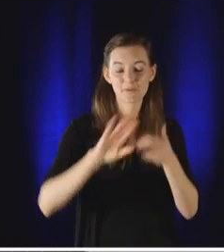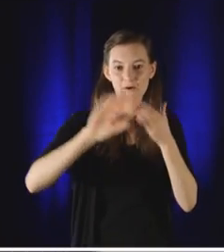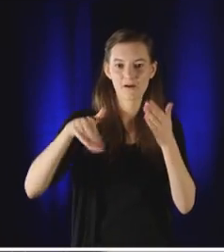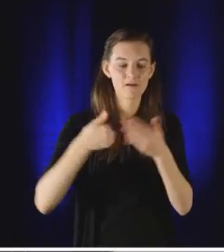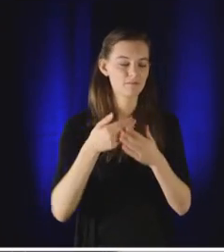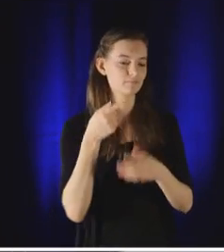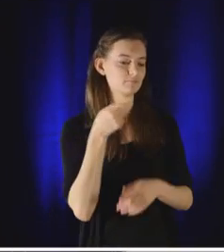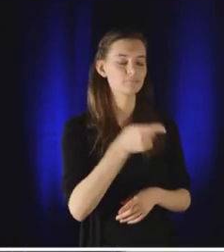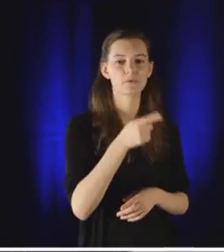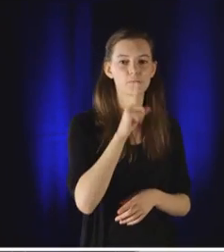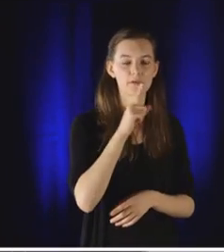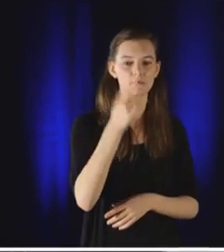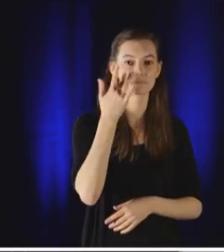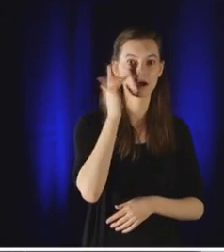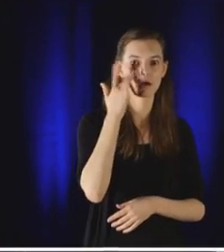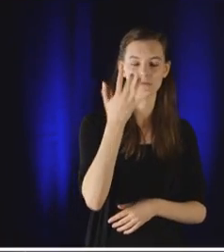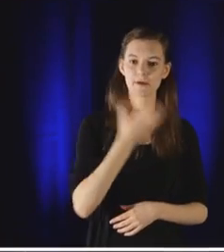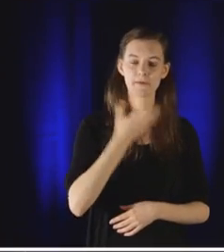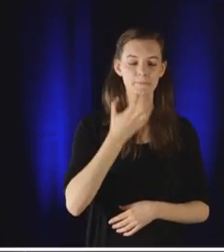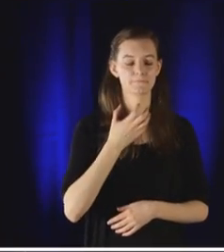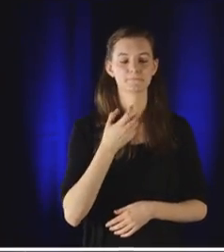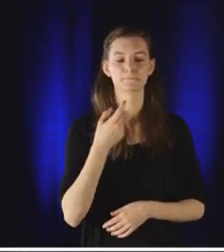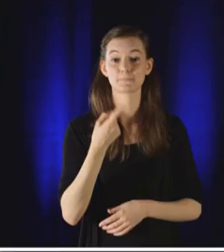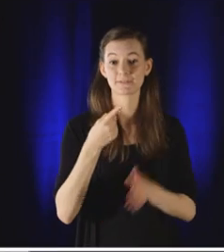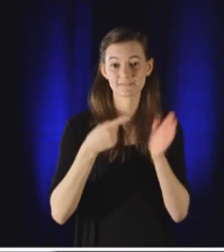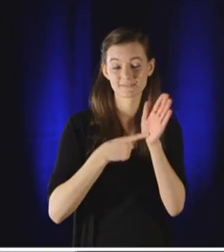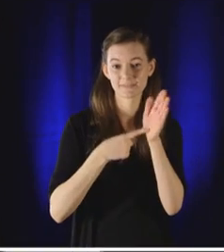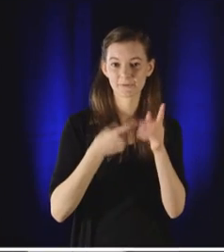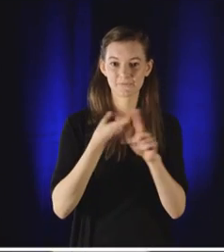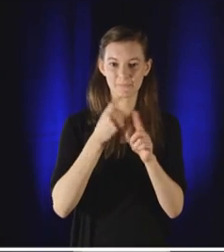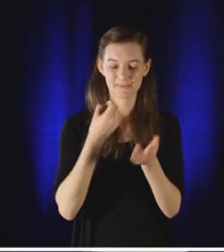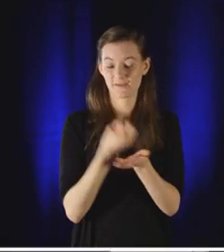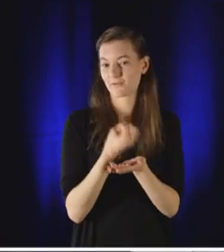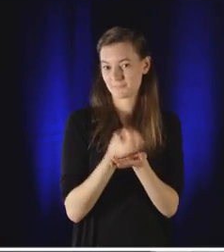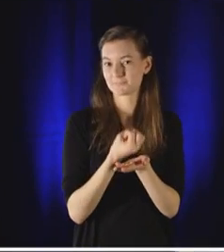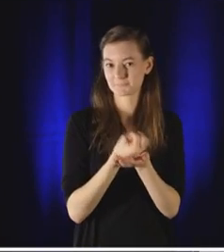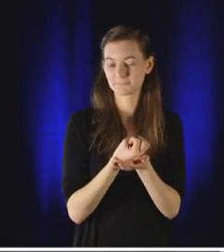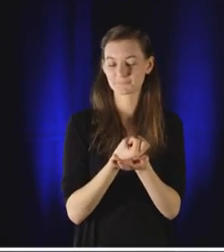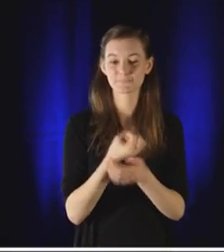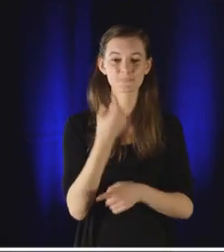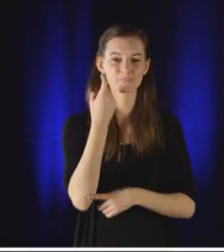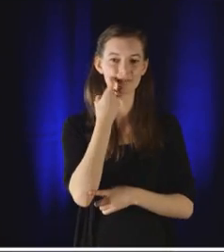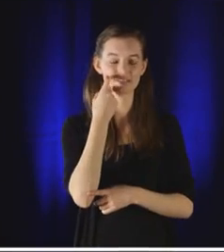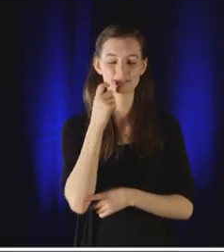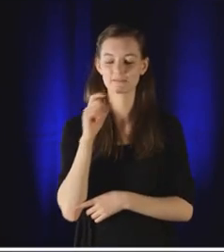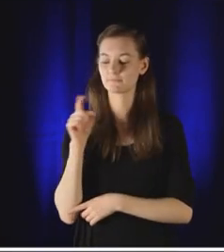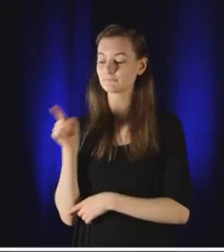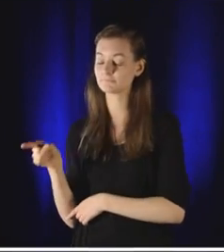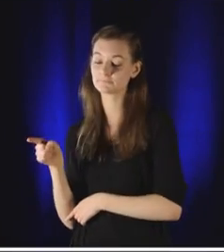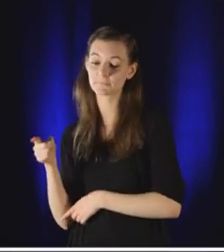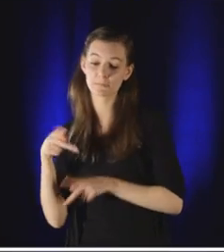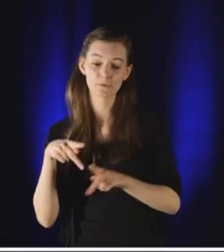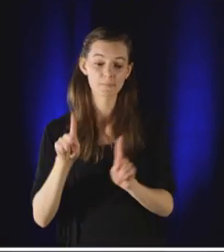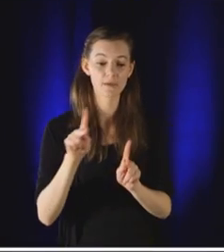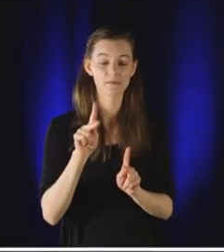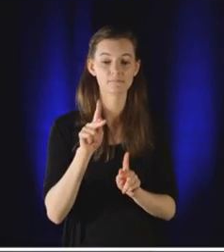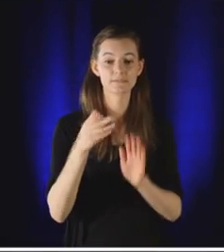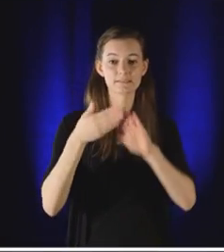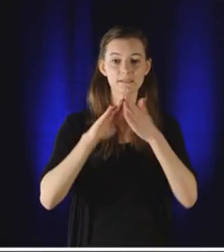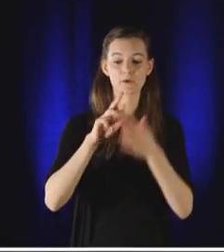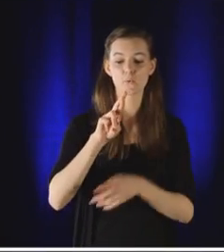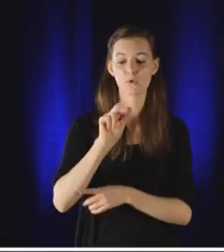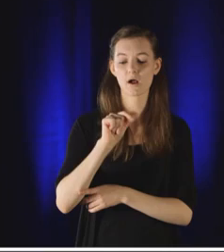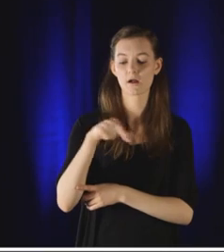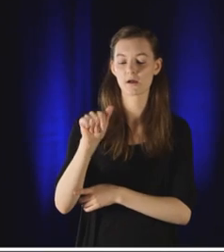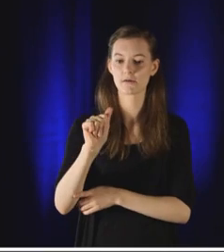of these people. But, for instance, take the economy. Recently, ISIS was only giving the city of